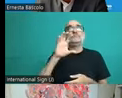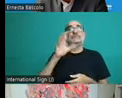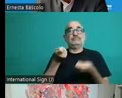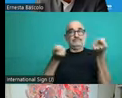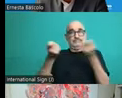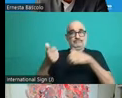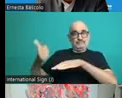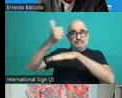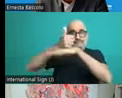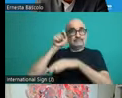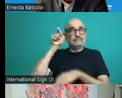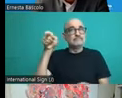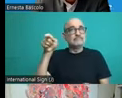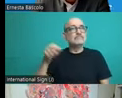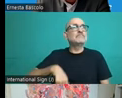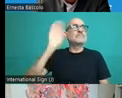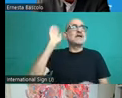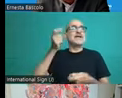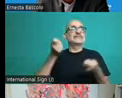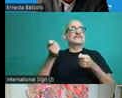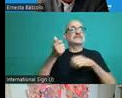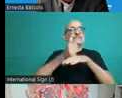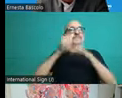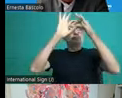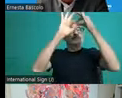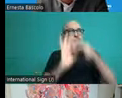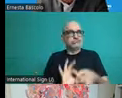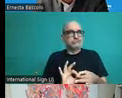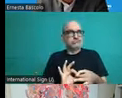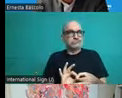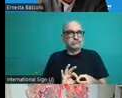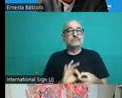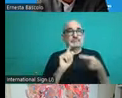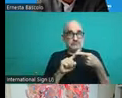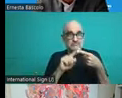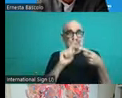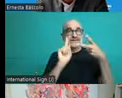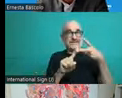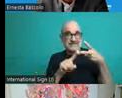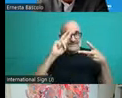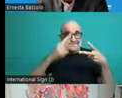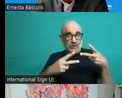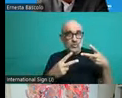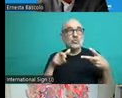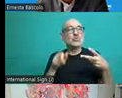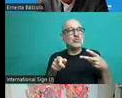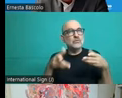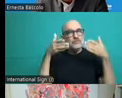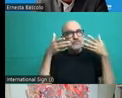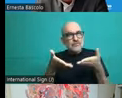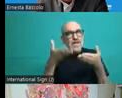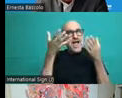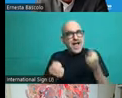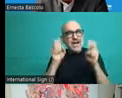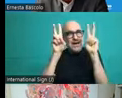but of course, secondly, also how this has implications on the assurance of financing